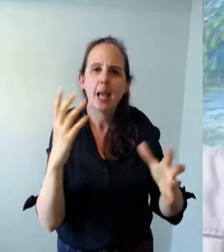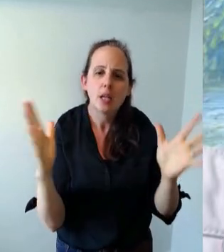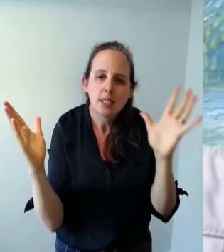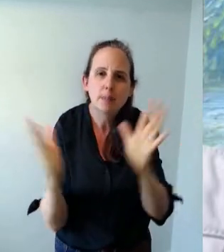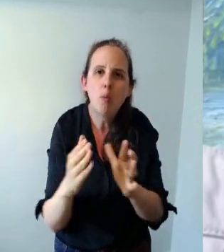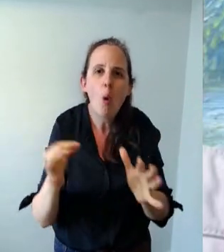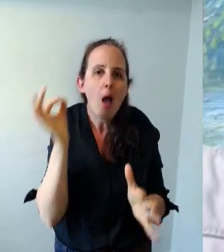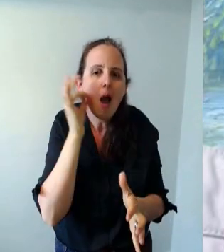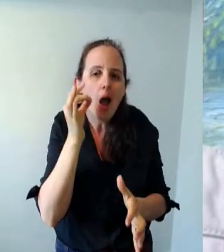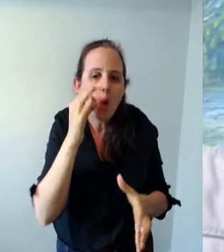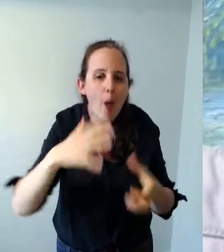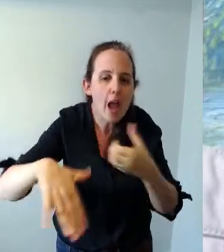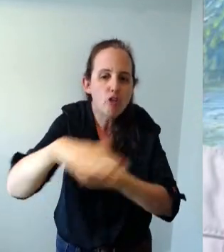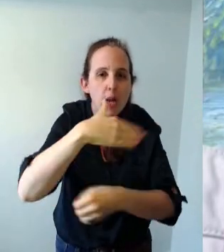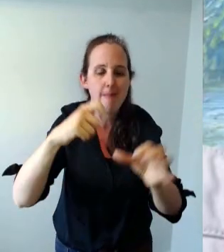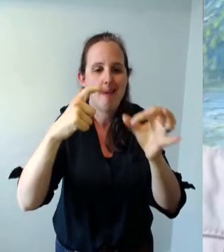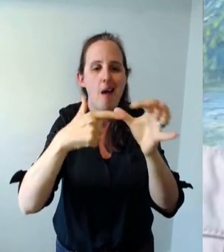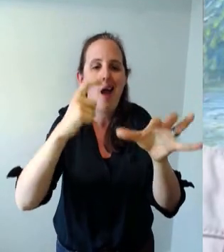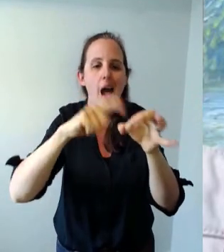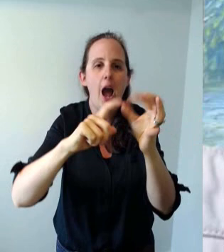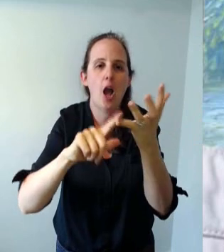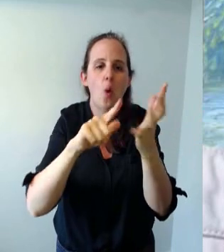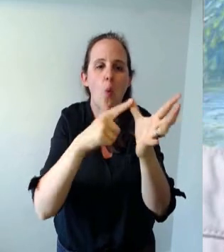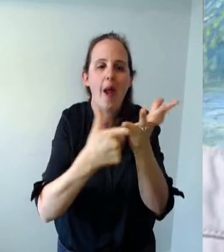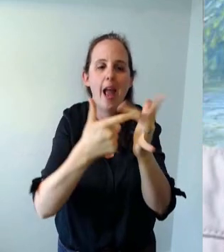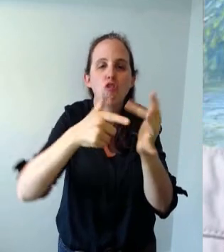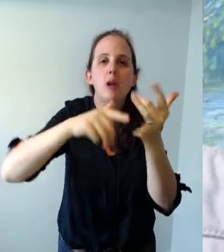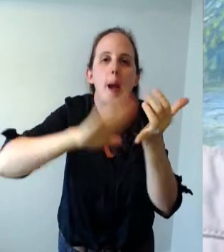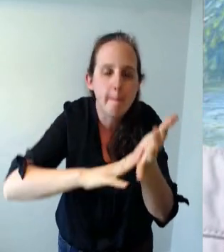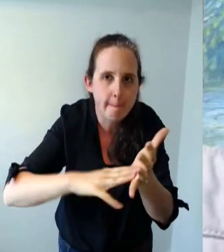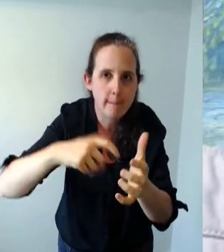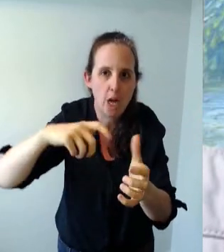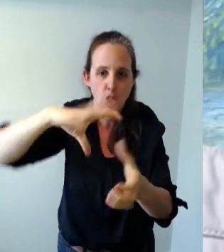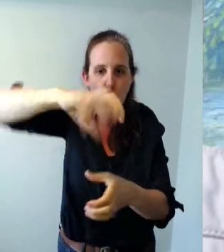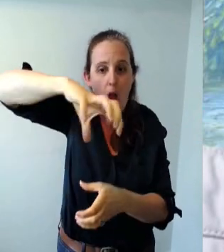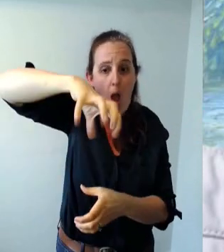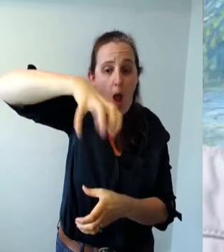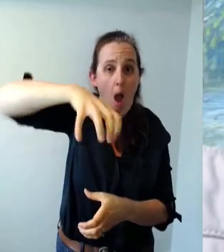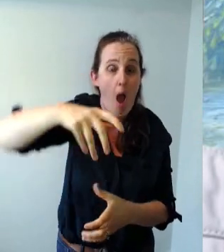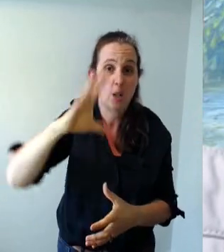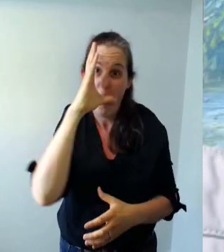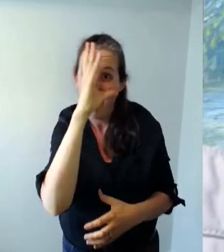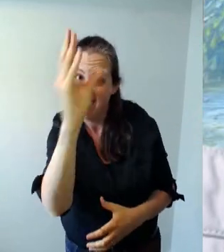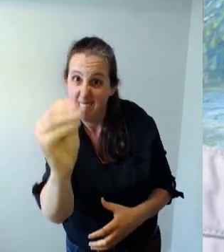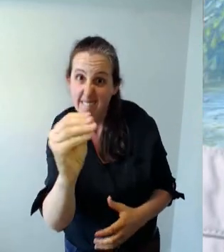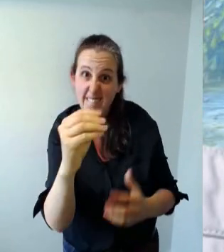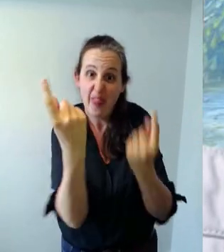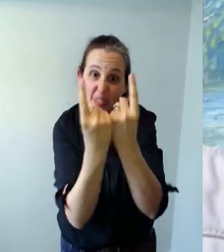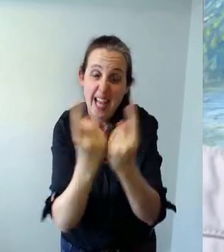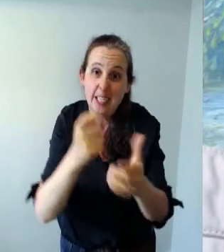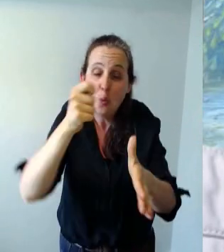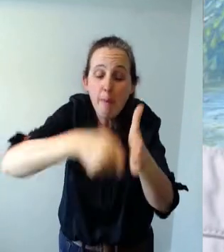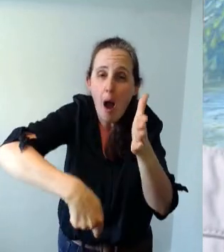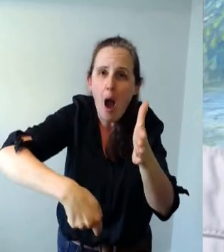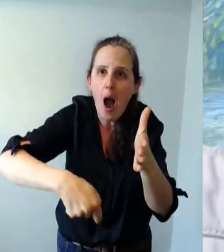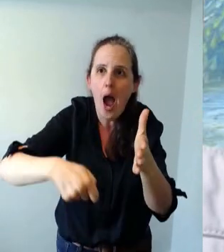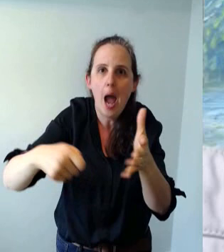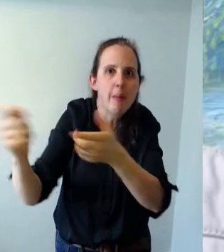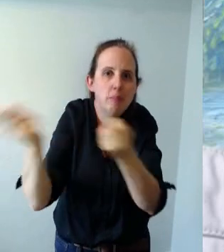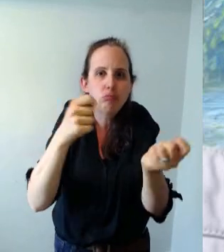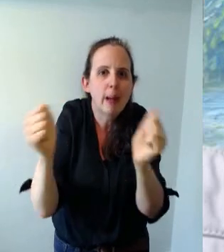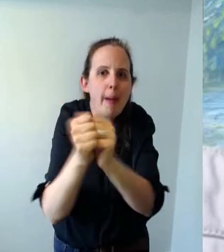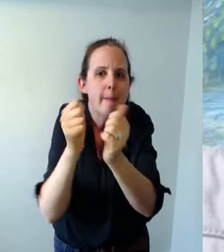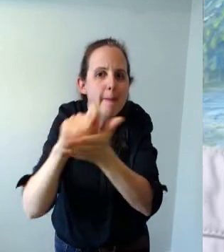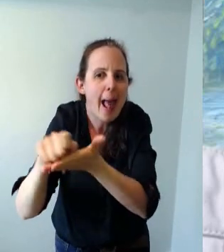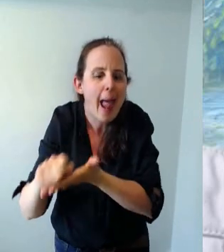So I've got your shopping list again. You might want to get a pen and paper. So now this can vary okay. We're going to give you a few